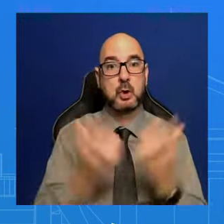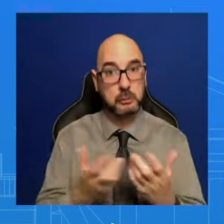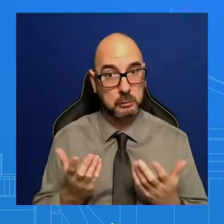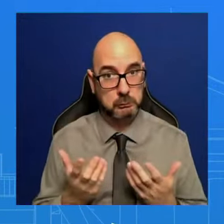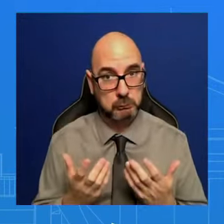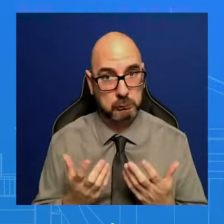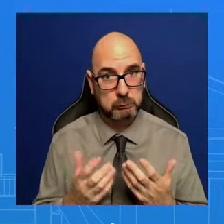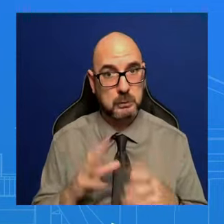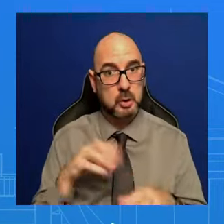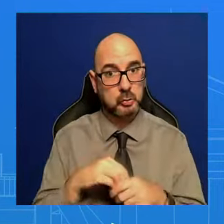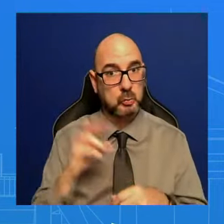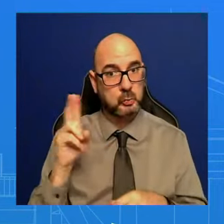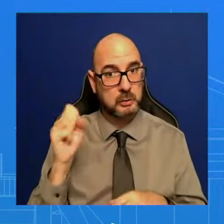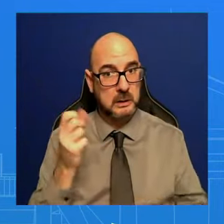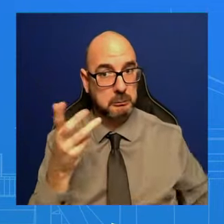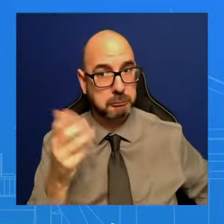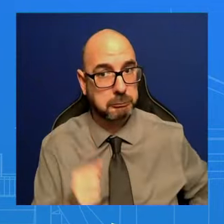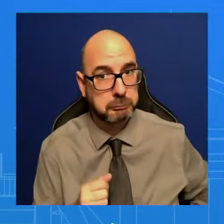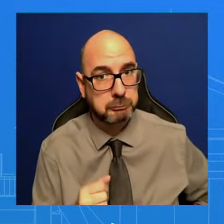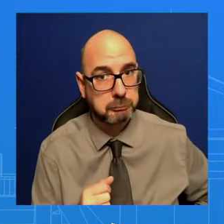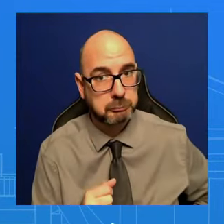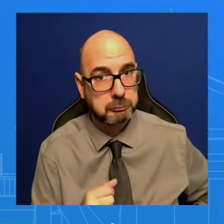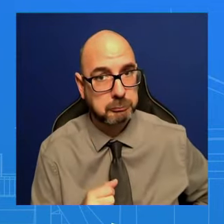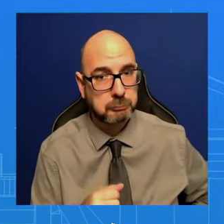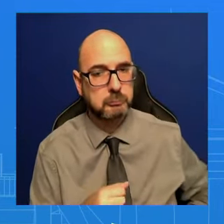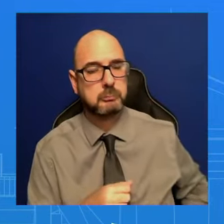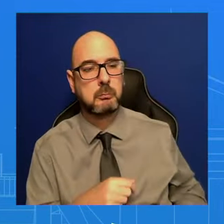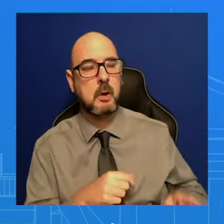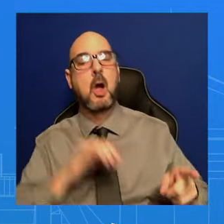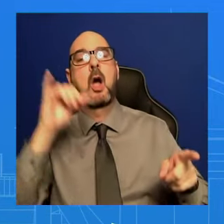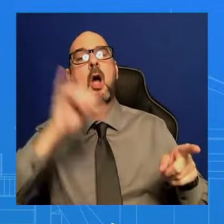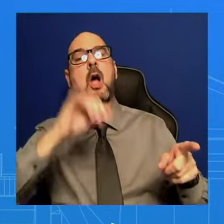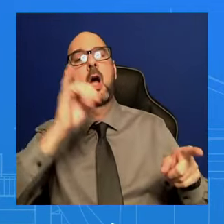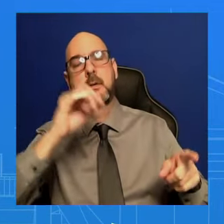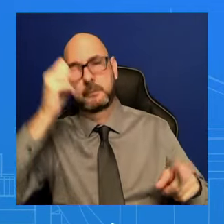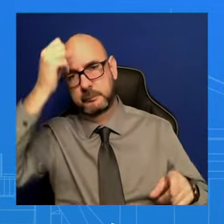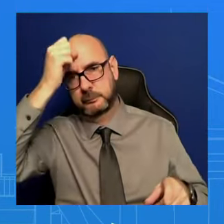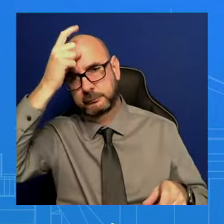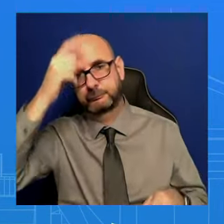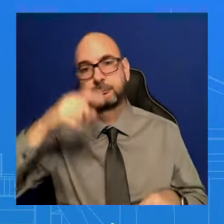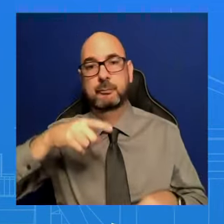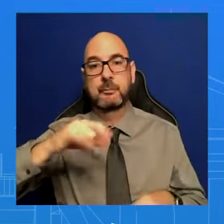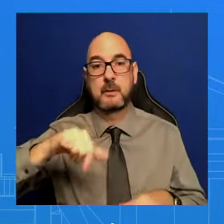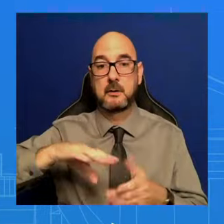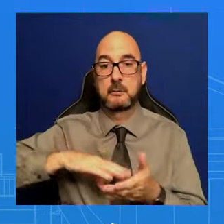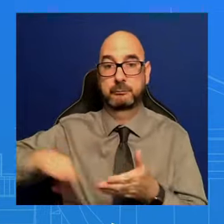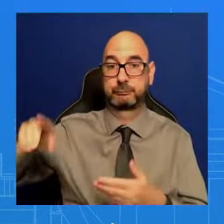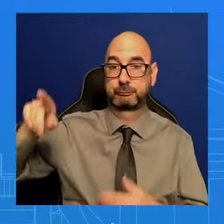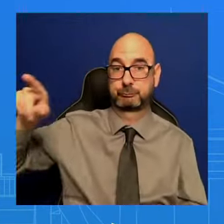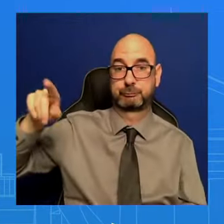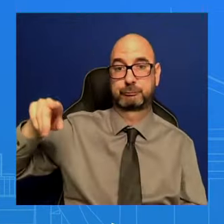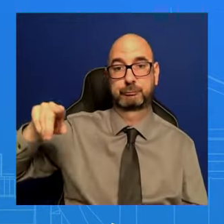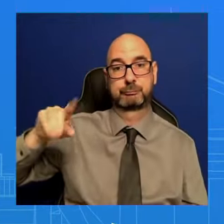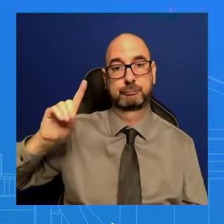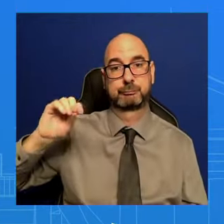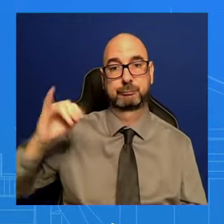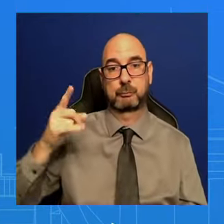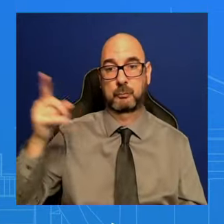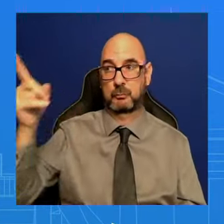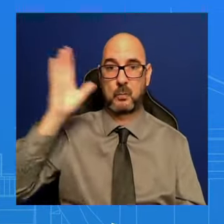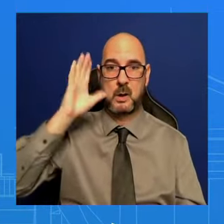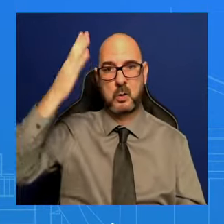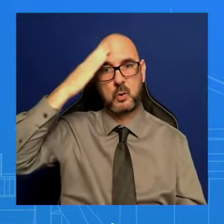relates to any investigation, that's something that the Department of Justice could go into. I'm not going to go into it from here. Thank you. All right, no problem. Go ahead. Go ahead, Andrew.